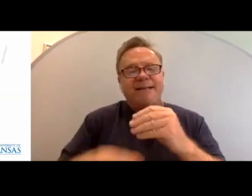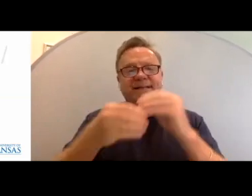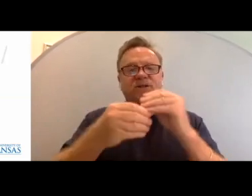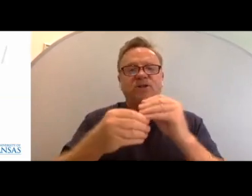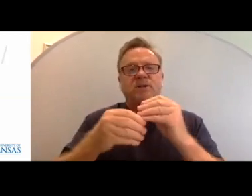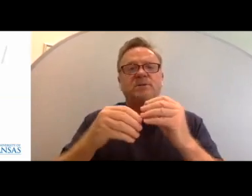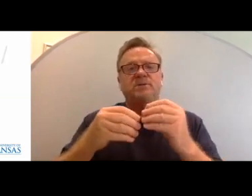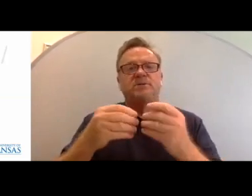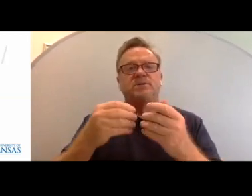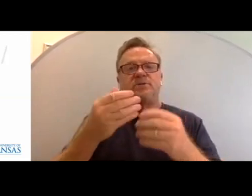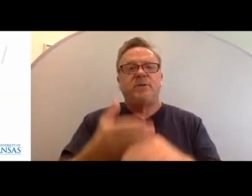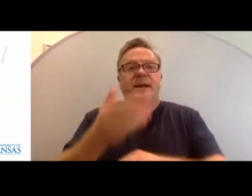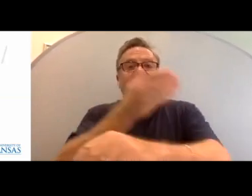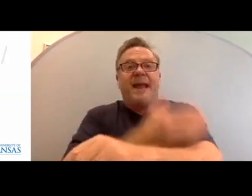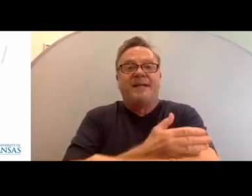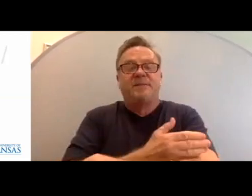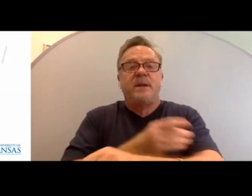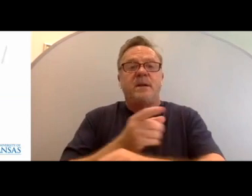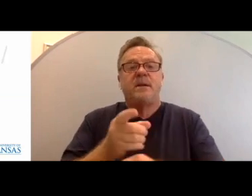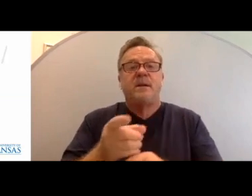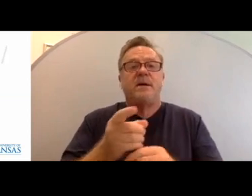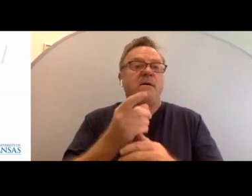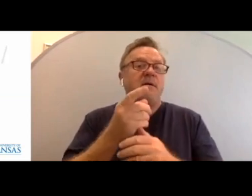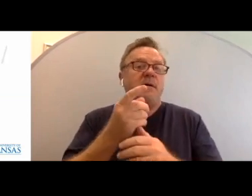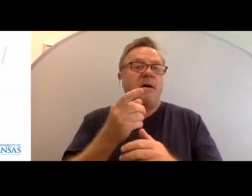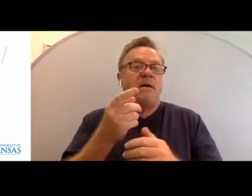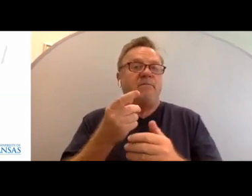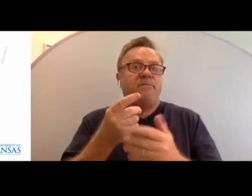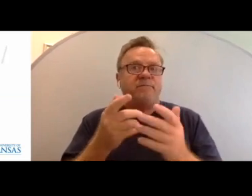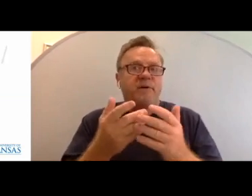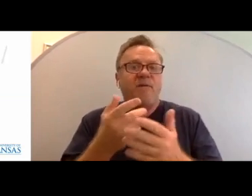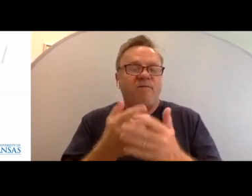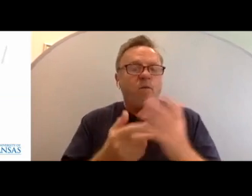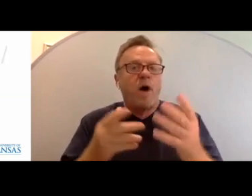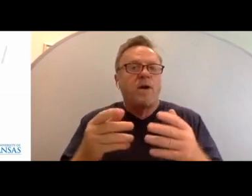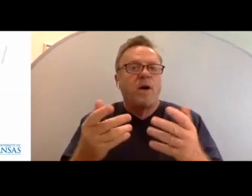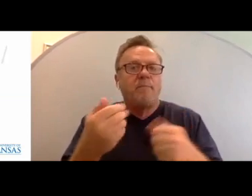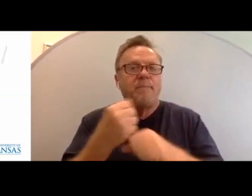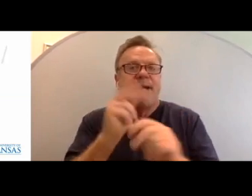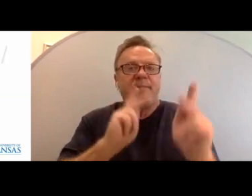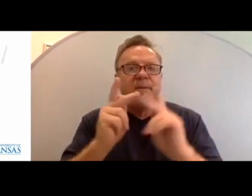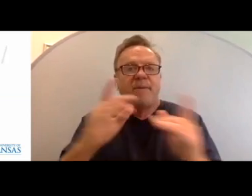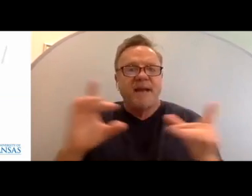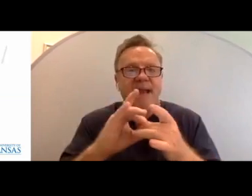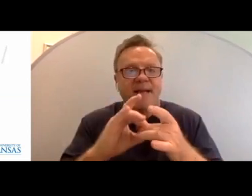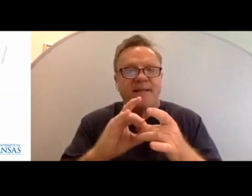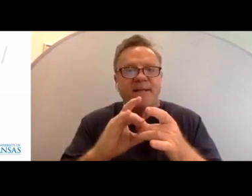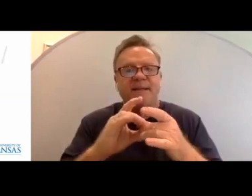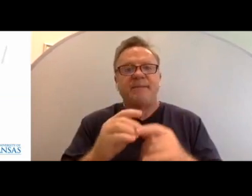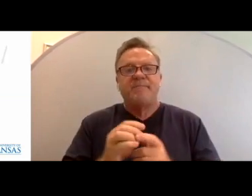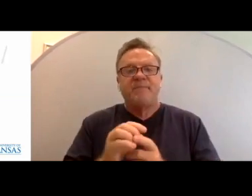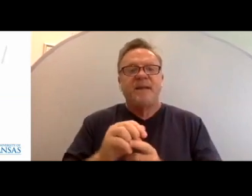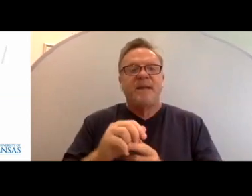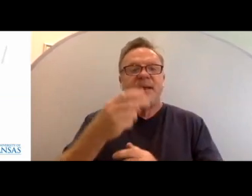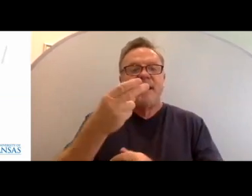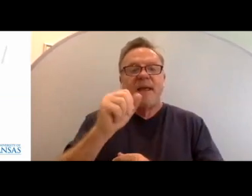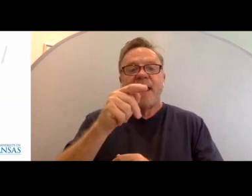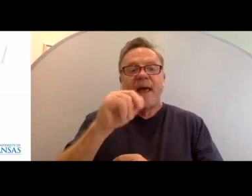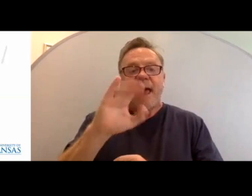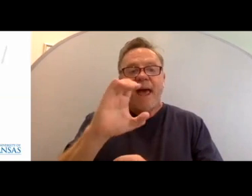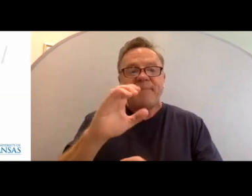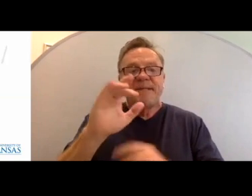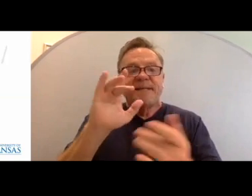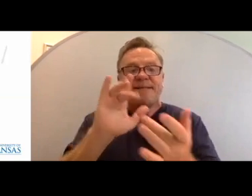enhancement of what are getting people connected. Haptic touch is the next sensory